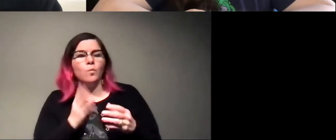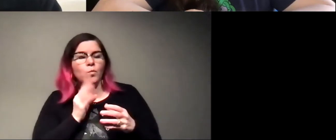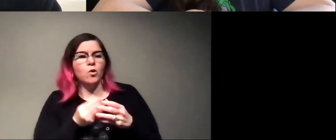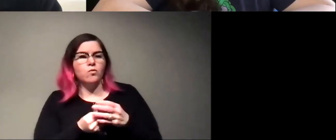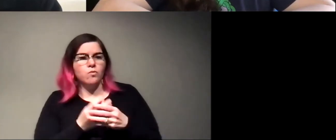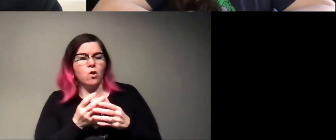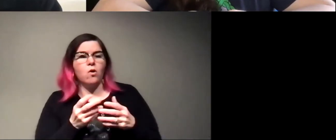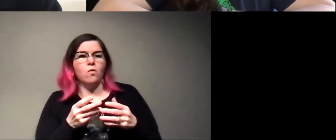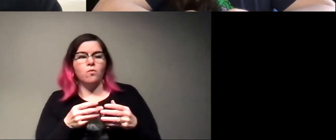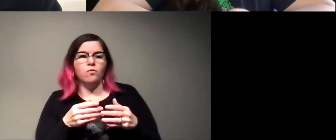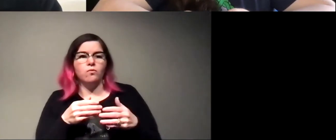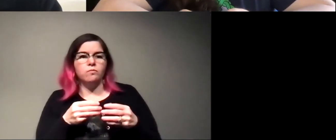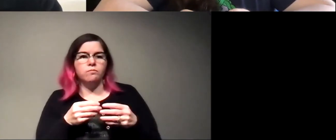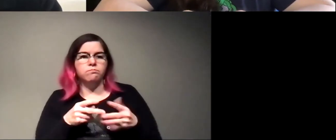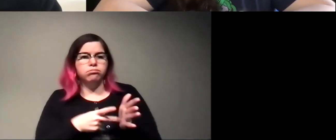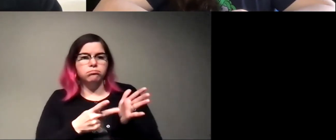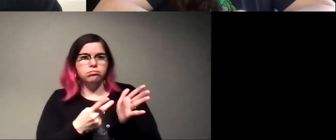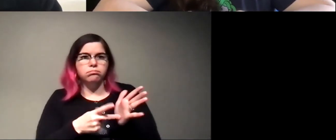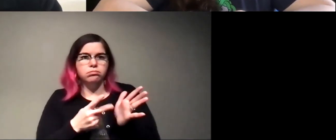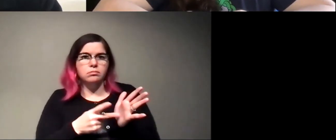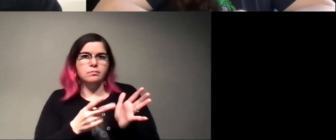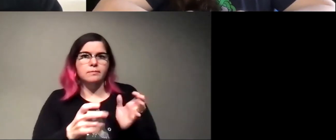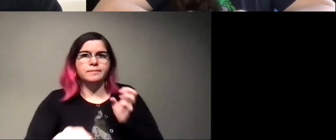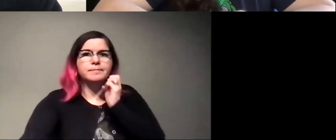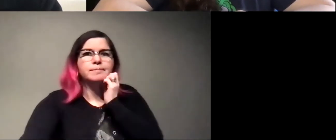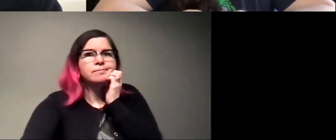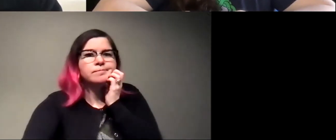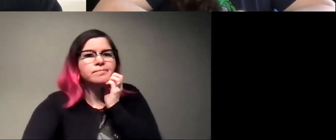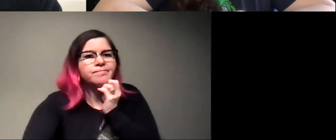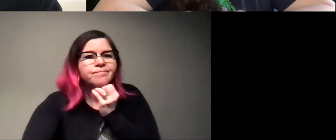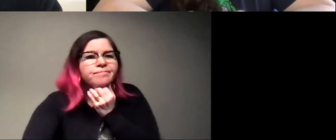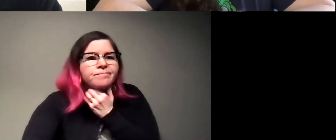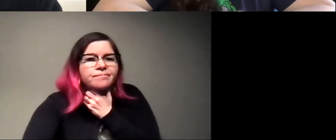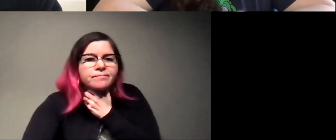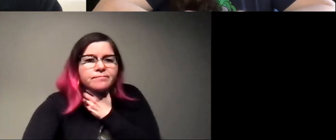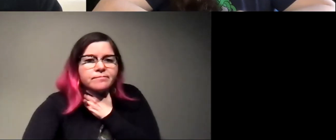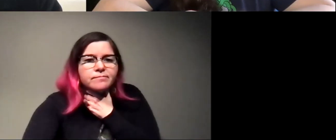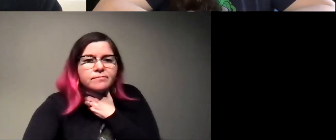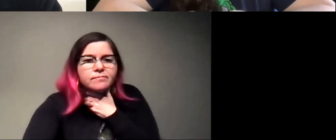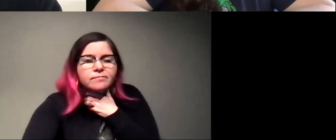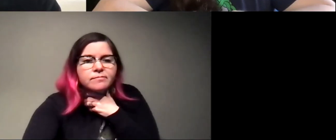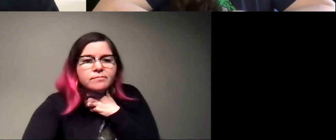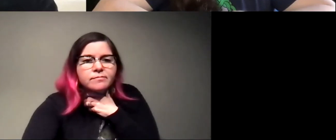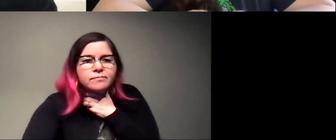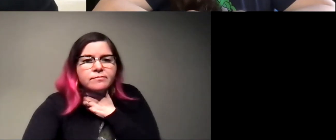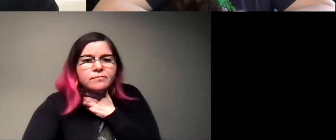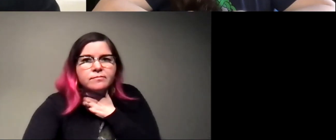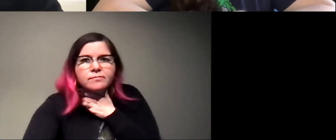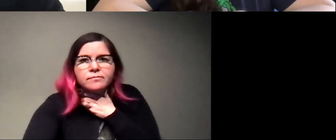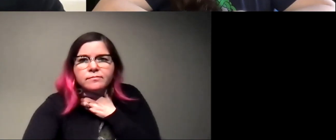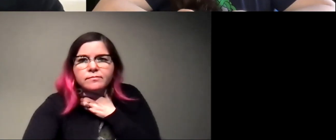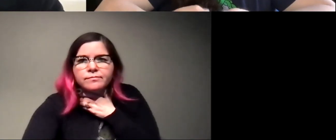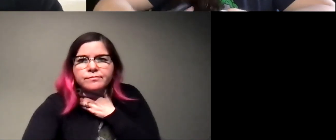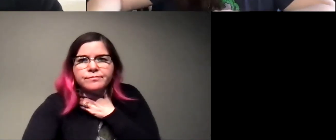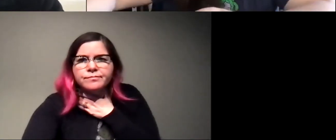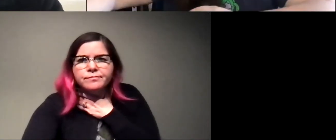reproduce. And the energy that they're getting is actually from the ant. So they're kind of eating the ant tissue, the, the muscle structure, right. But avoiding the neurological